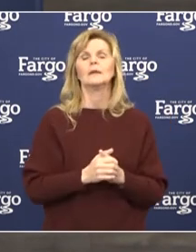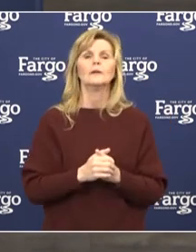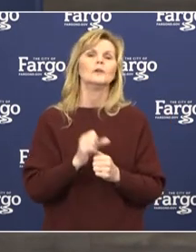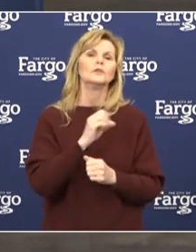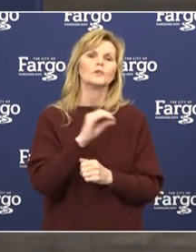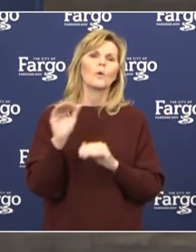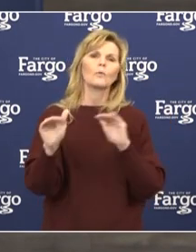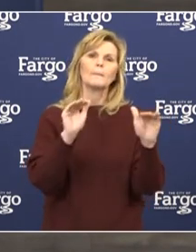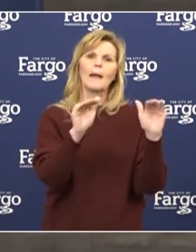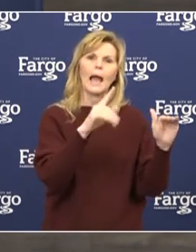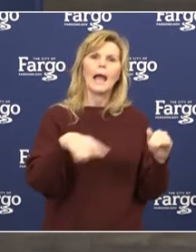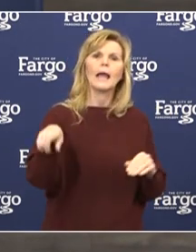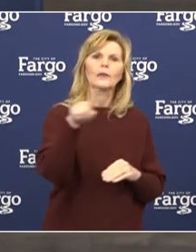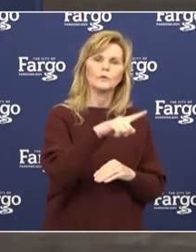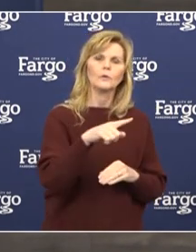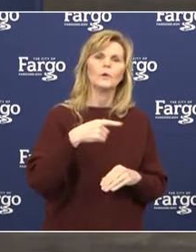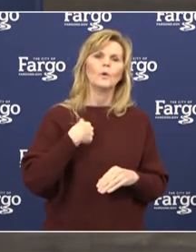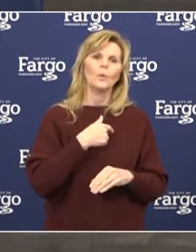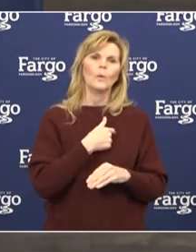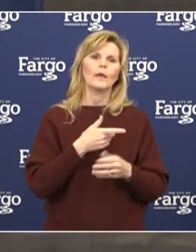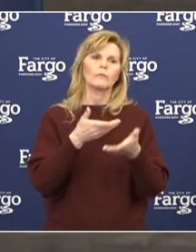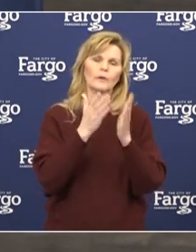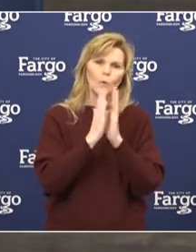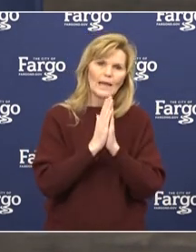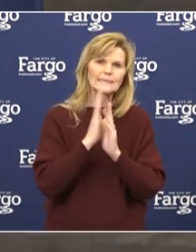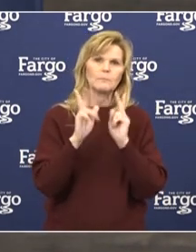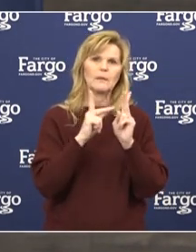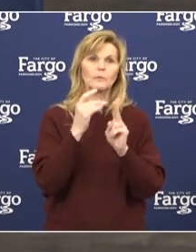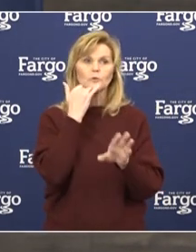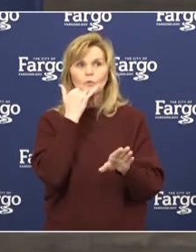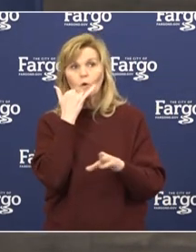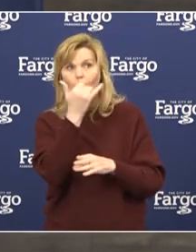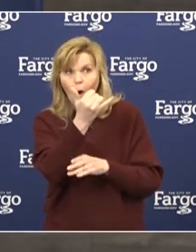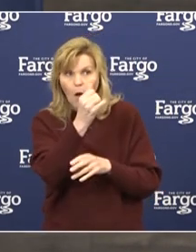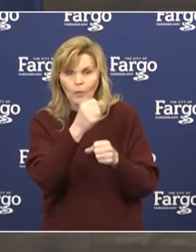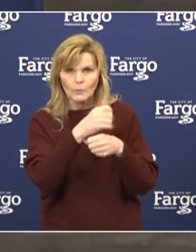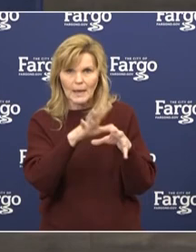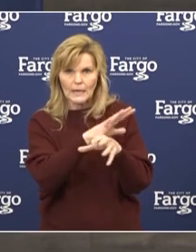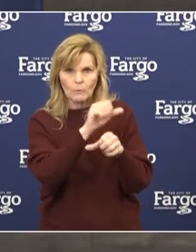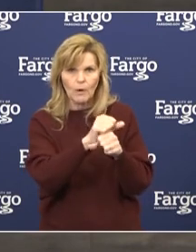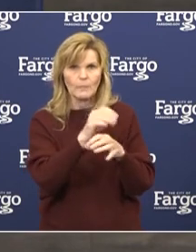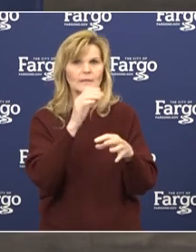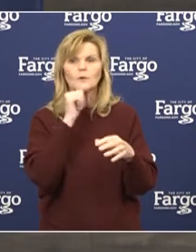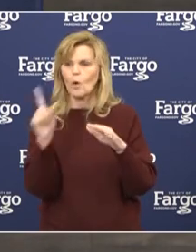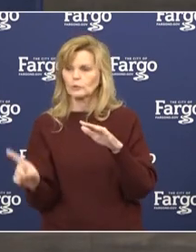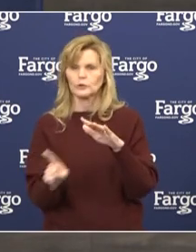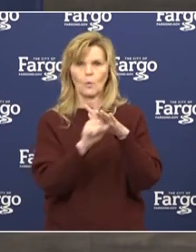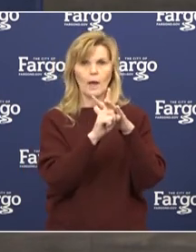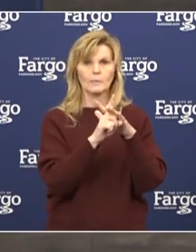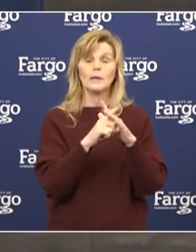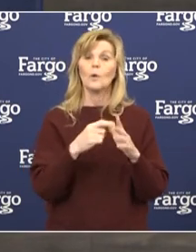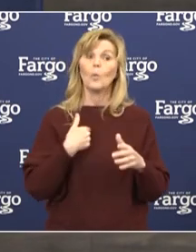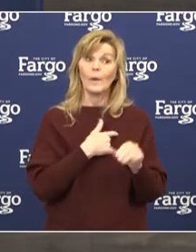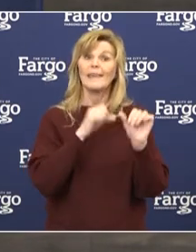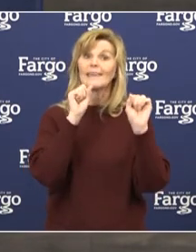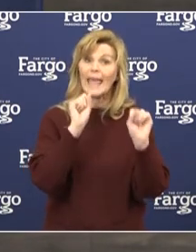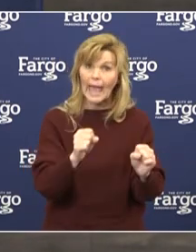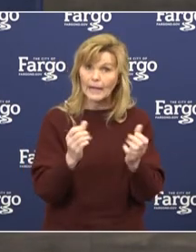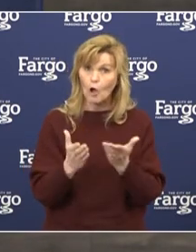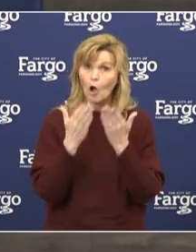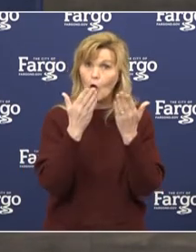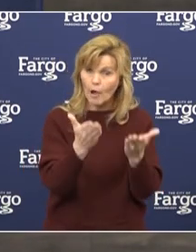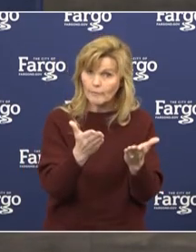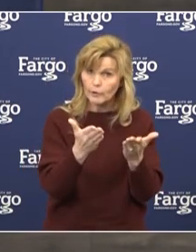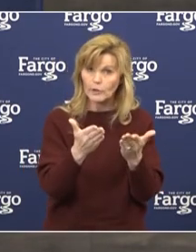reminder, we're requiring and requesting patients to call for appointments before they come in. We can offer them same-day appointments via